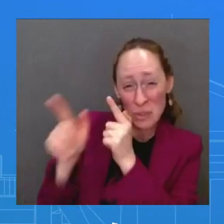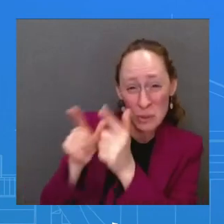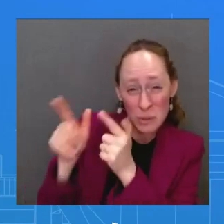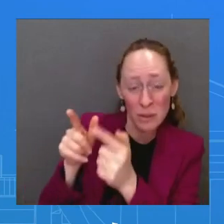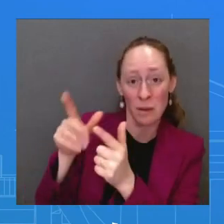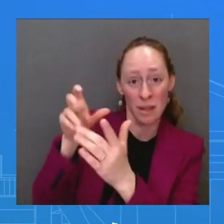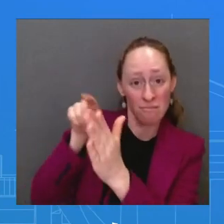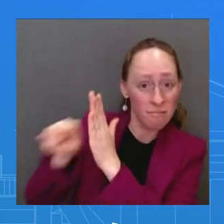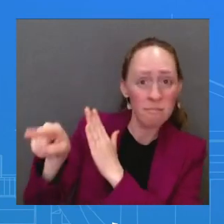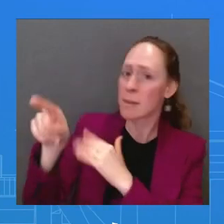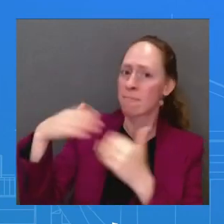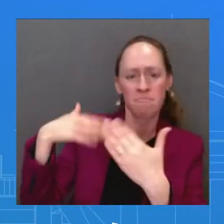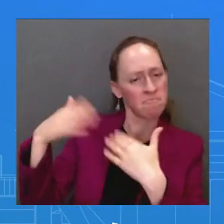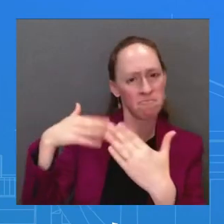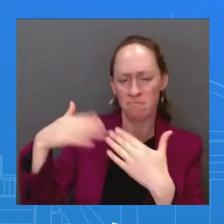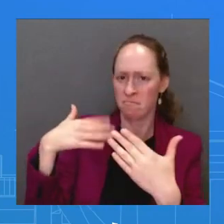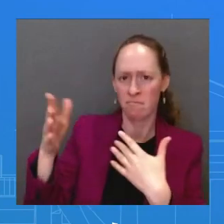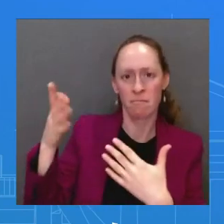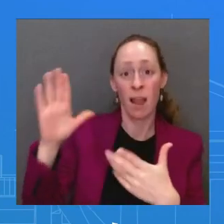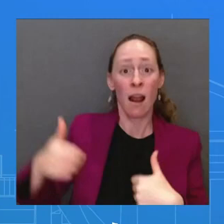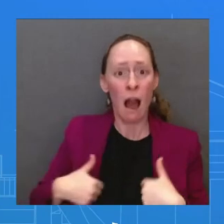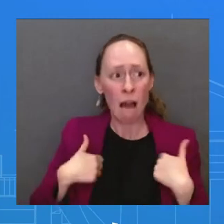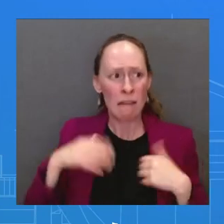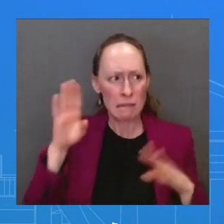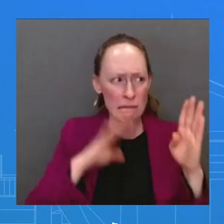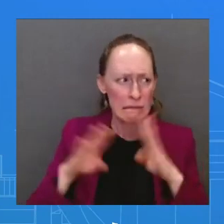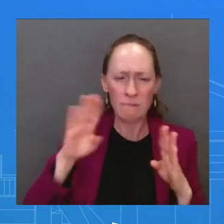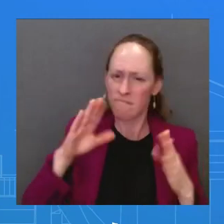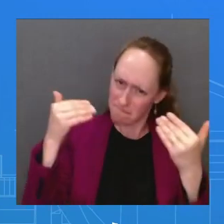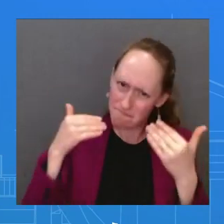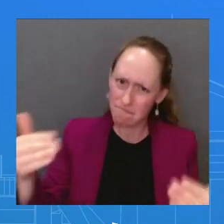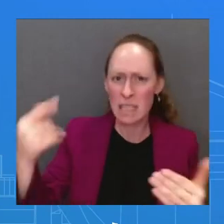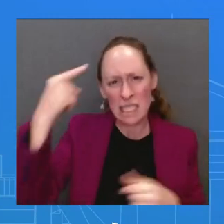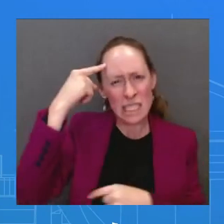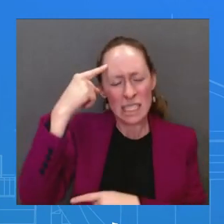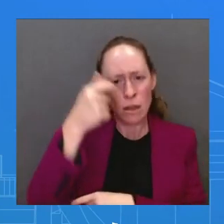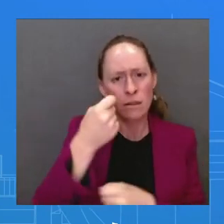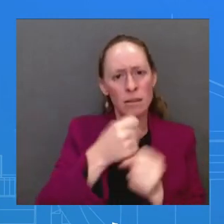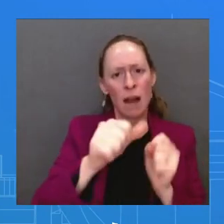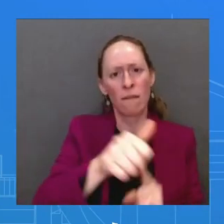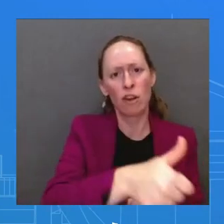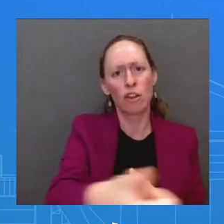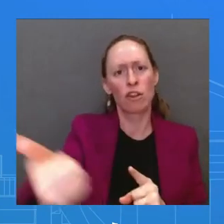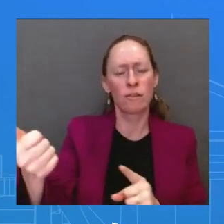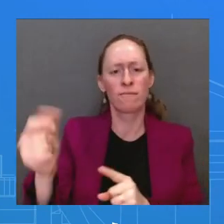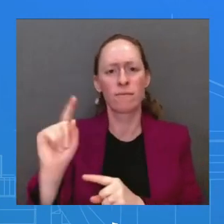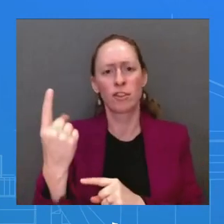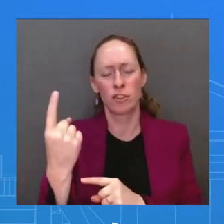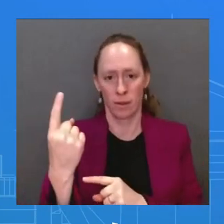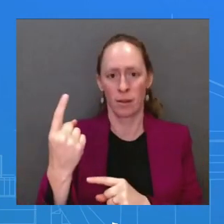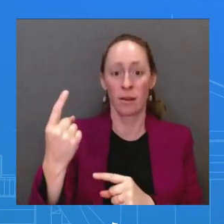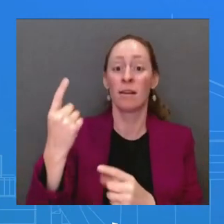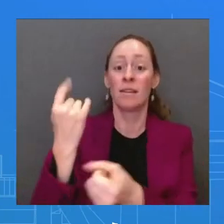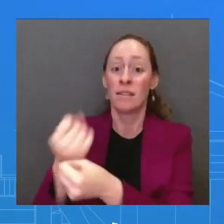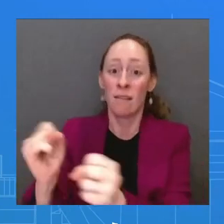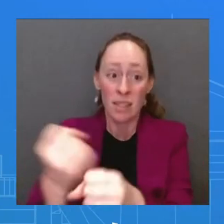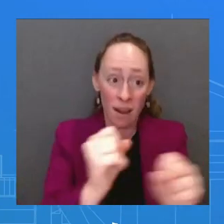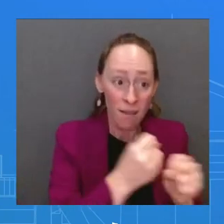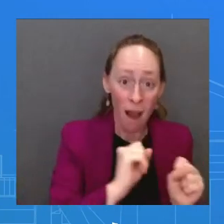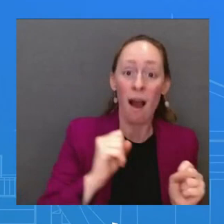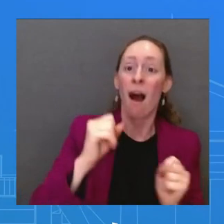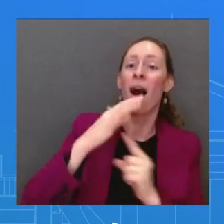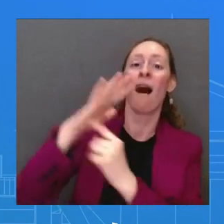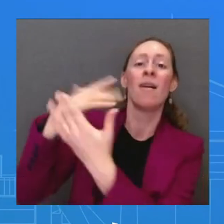successfully rescued the patrol team and carried them to a safe location. First Lieutenant Taylor's conspicuously gallantry,